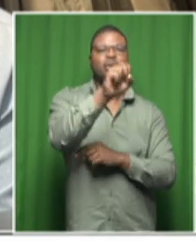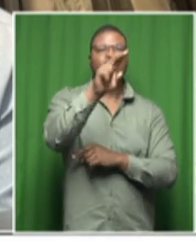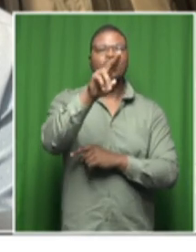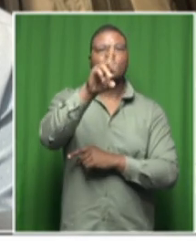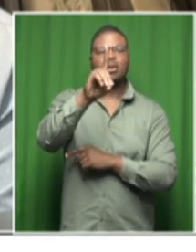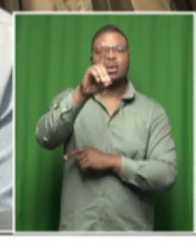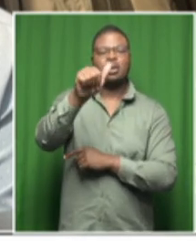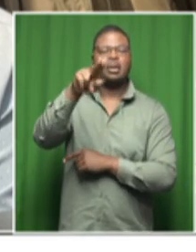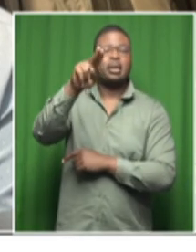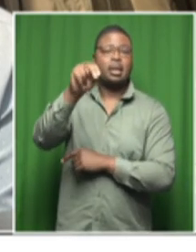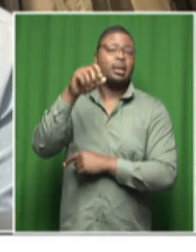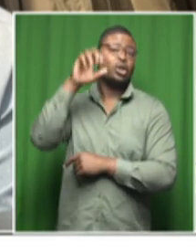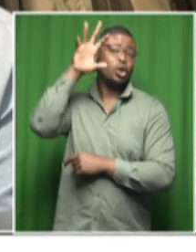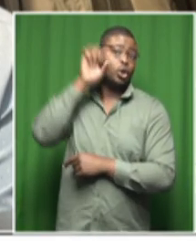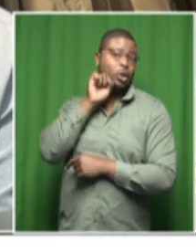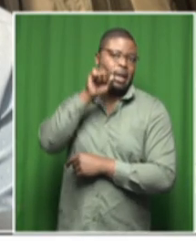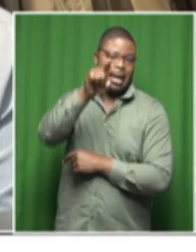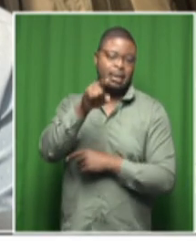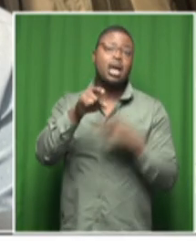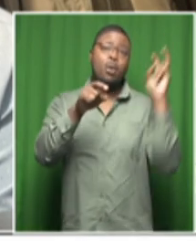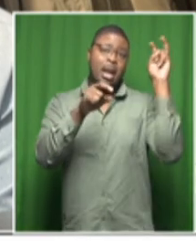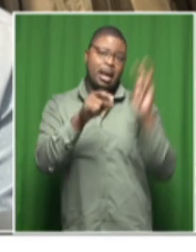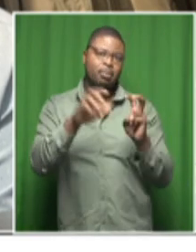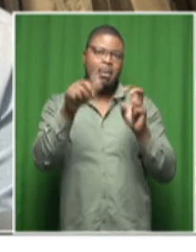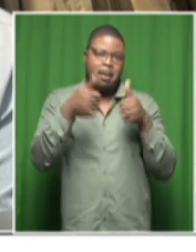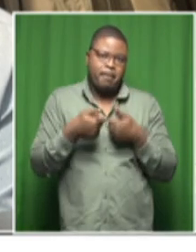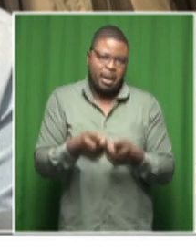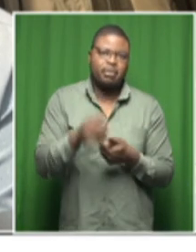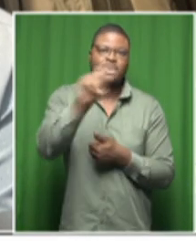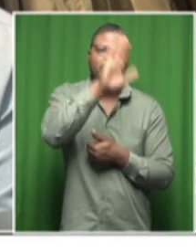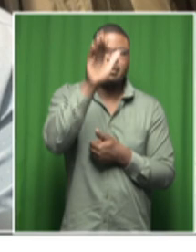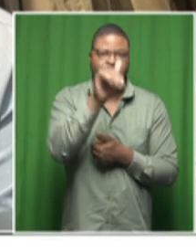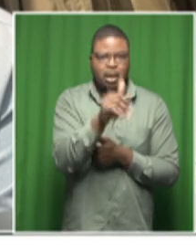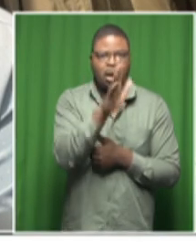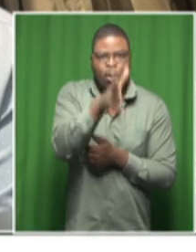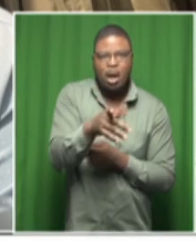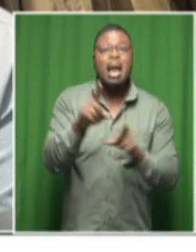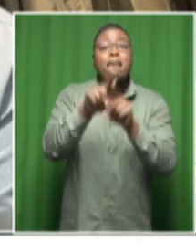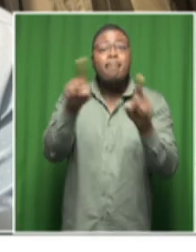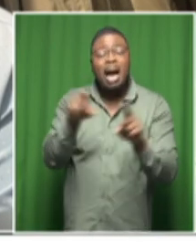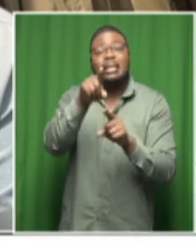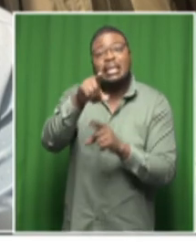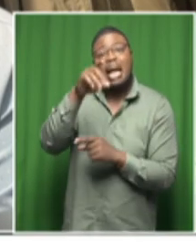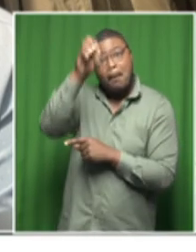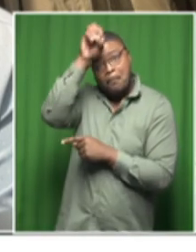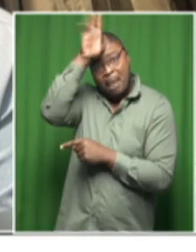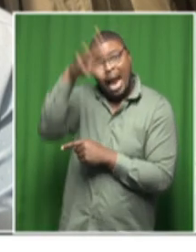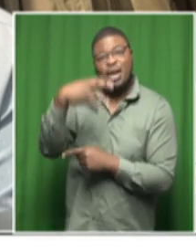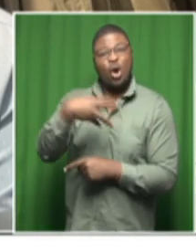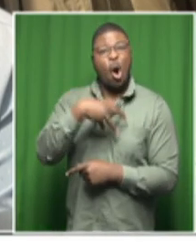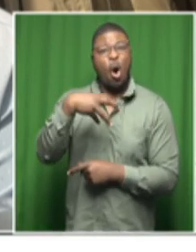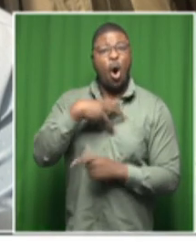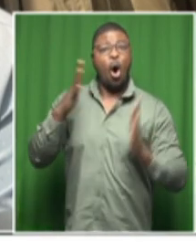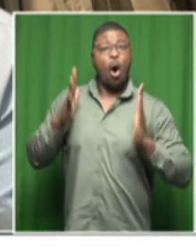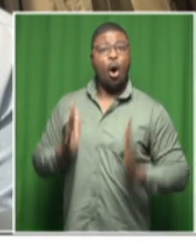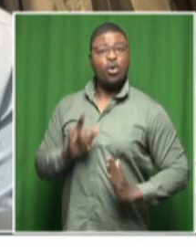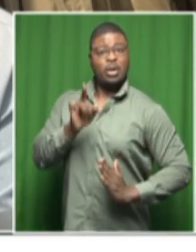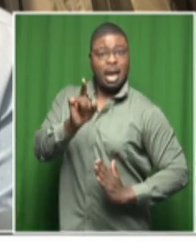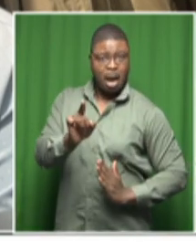said that the responsibility lies on the shoulders obviously of the mine owner and from what i can understand is that it's